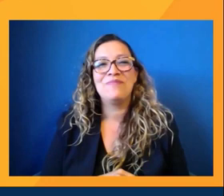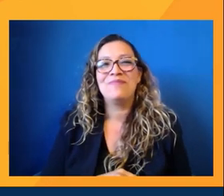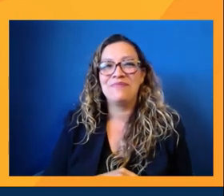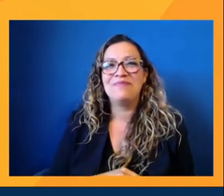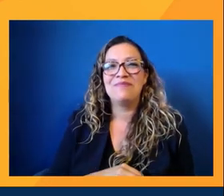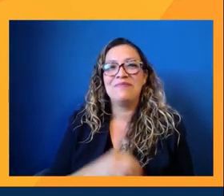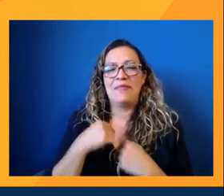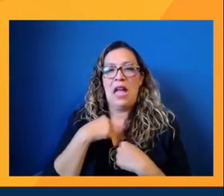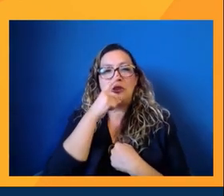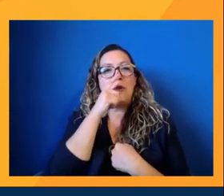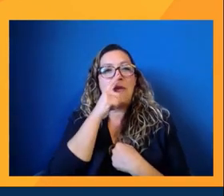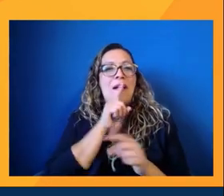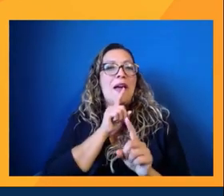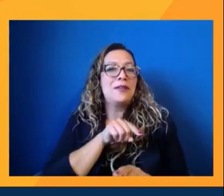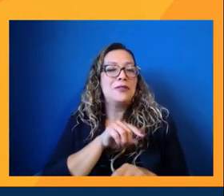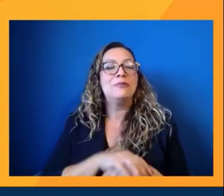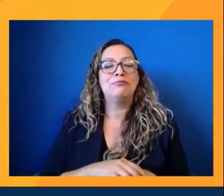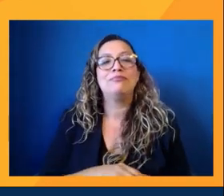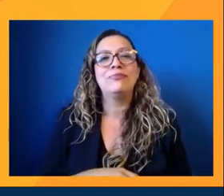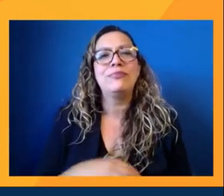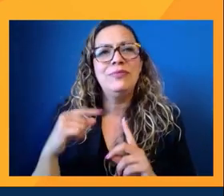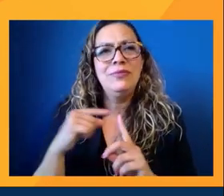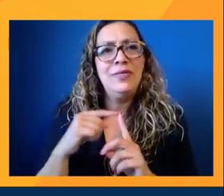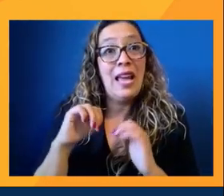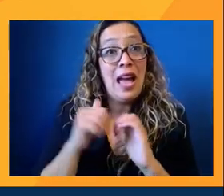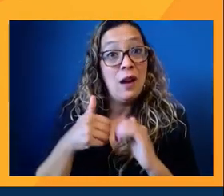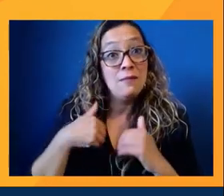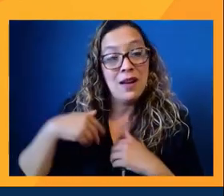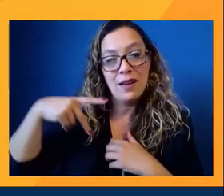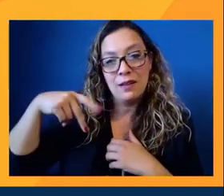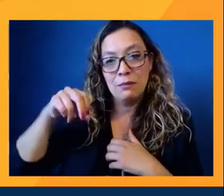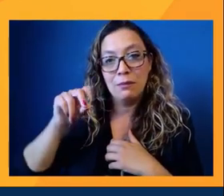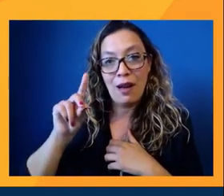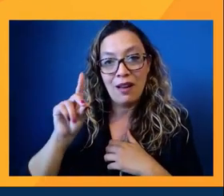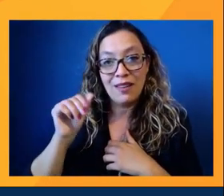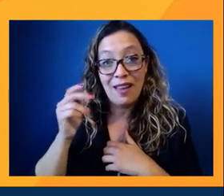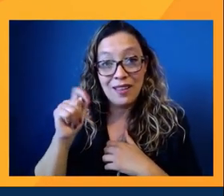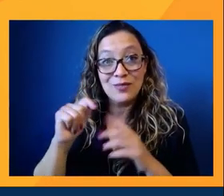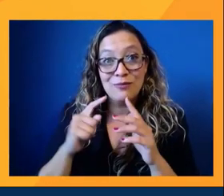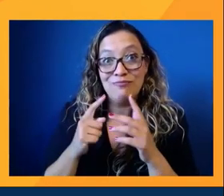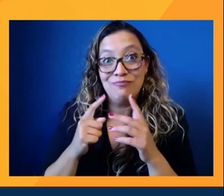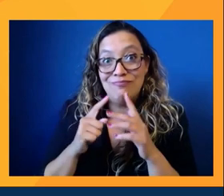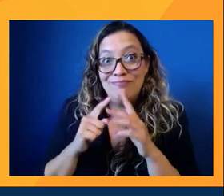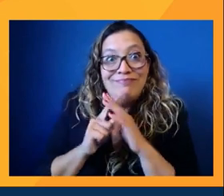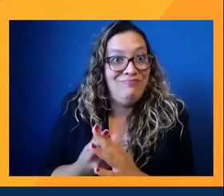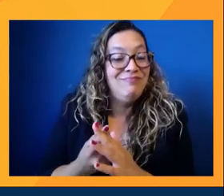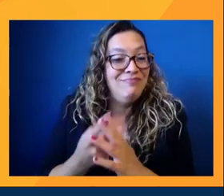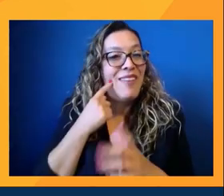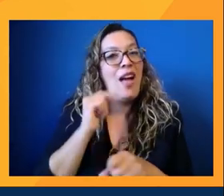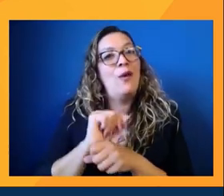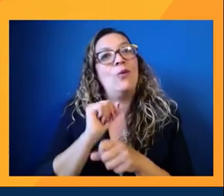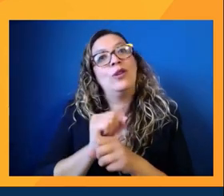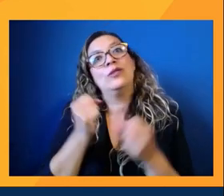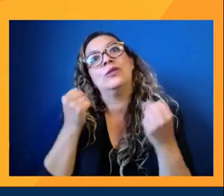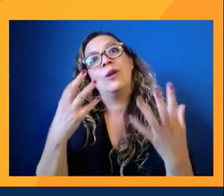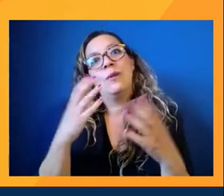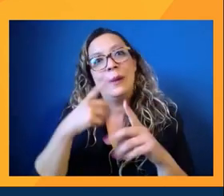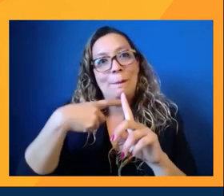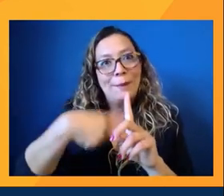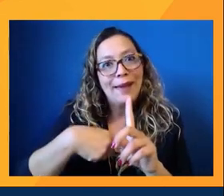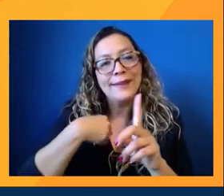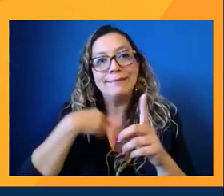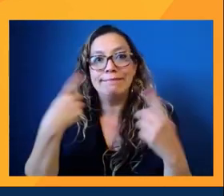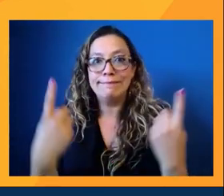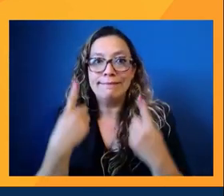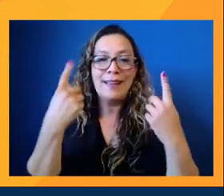on on that one because that that's where how my podcast was born. I work, you know, so many months out of a year, you know, in the